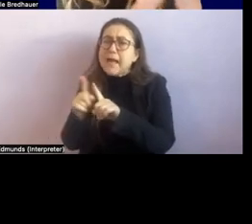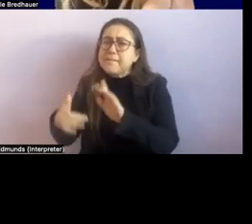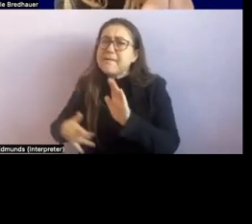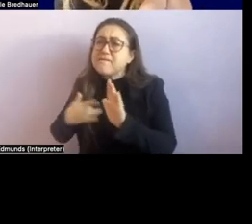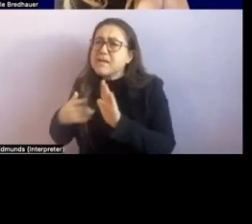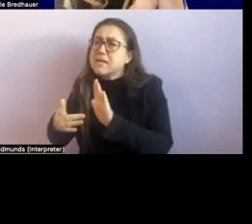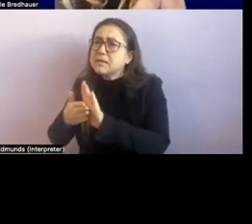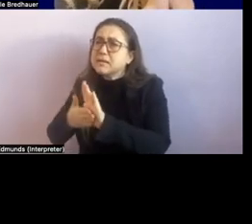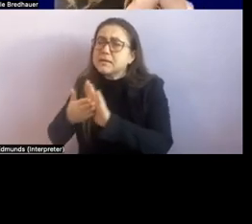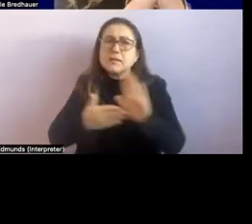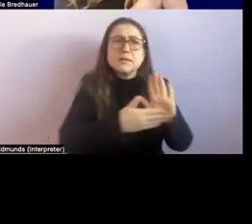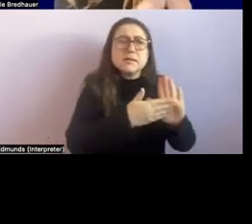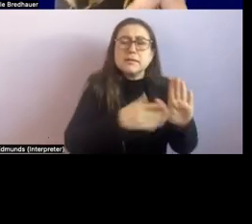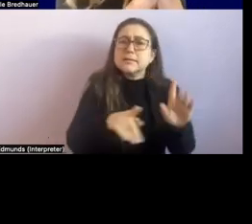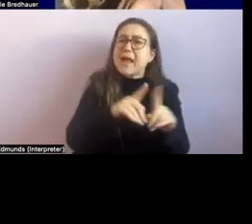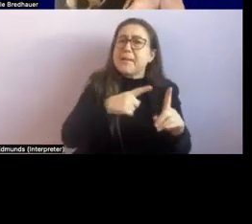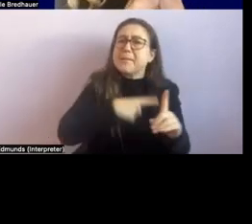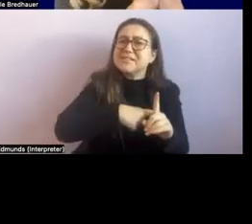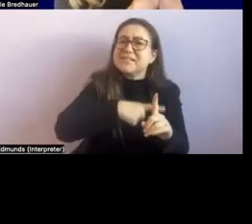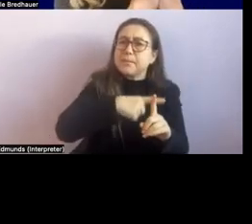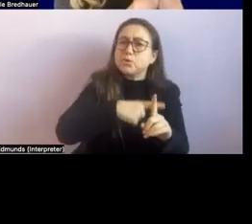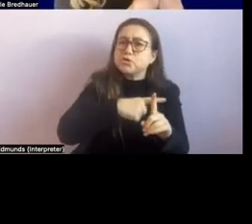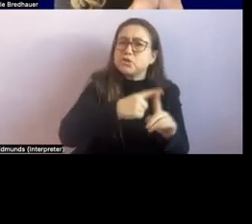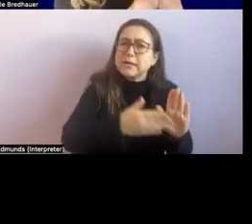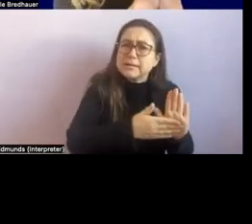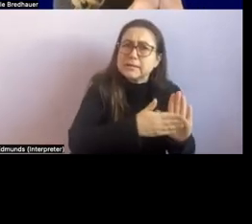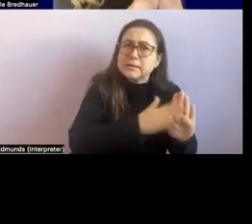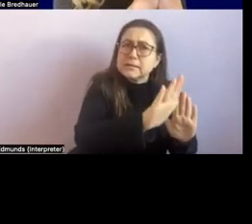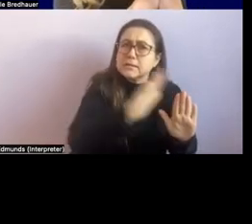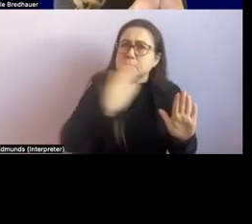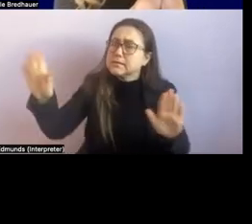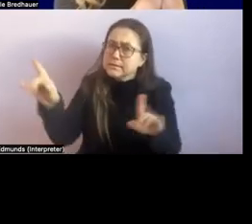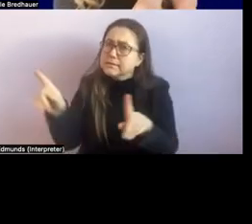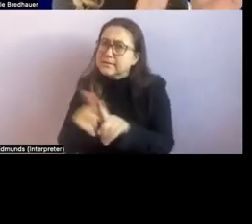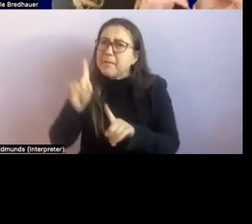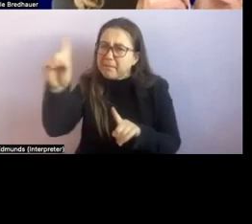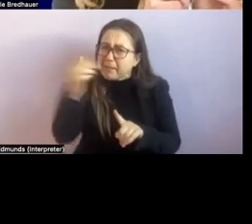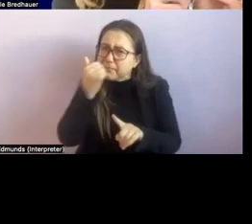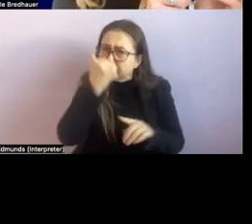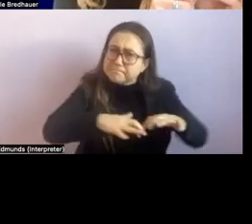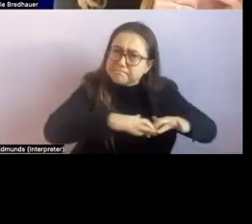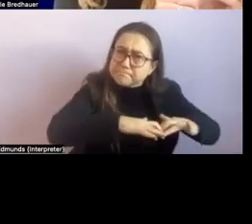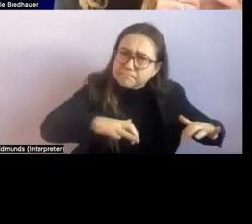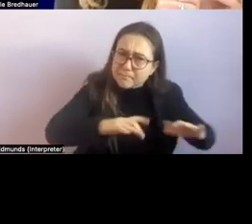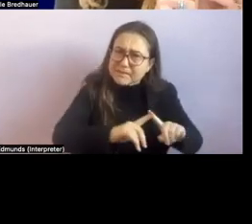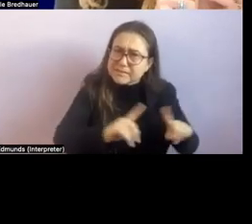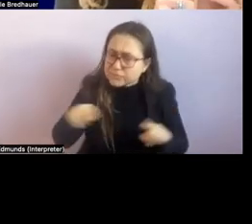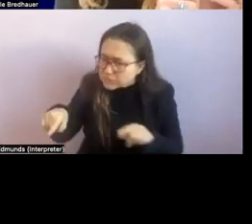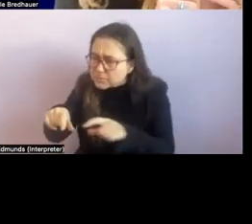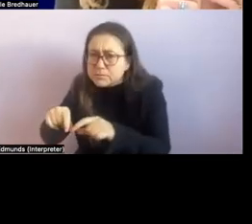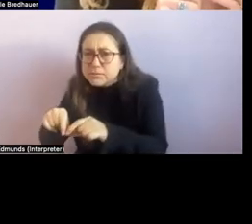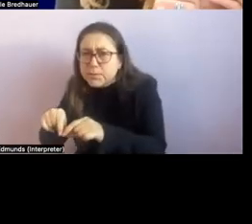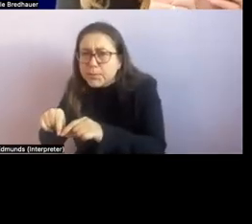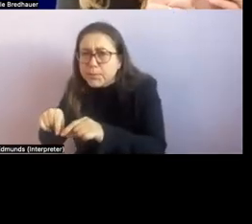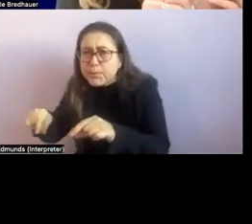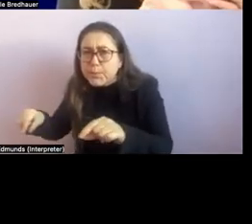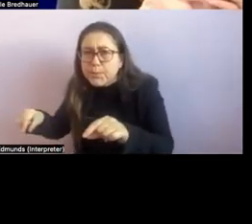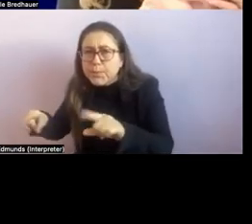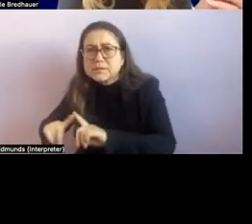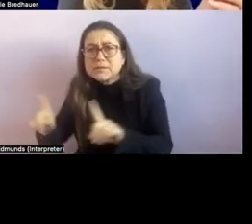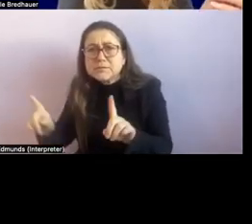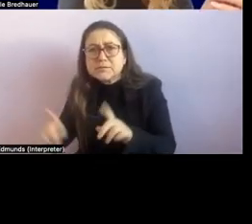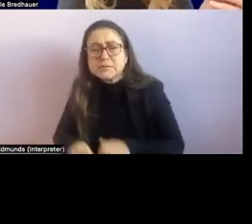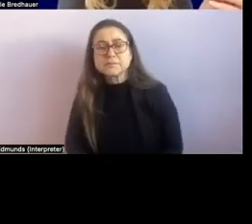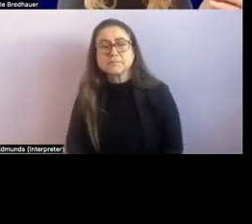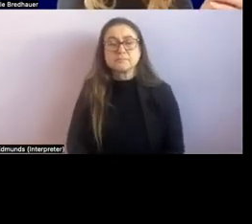same temperature um so that's really nice and then um you might